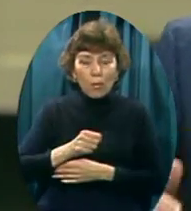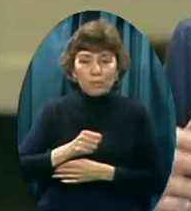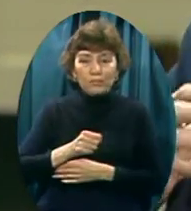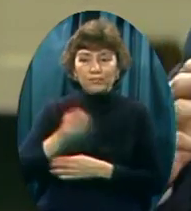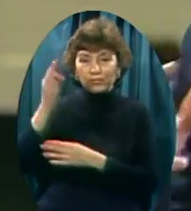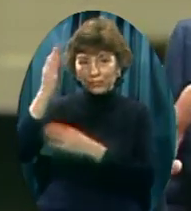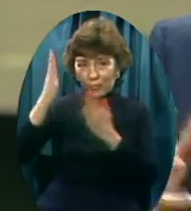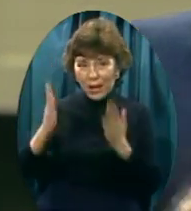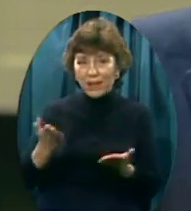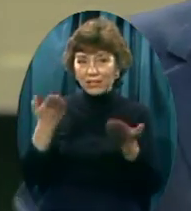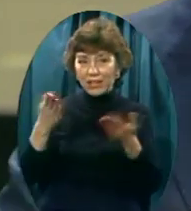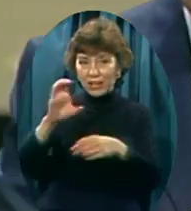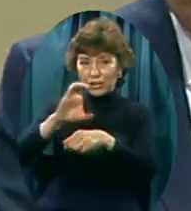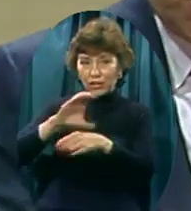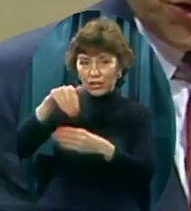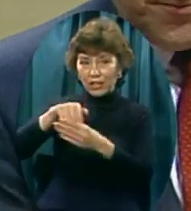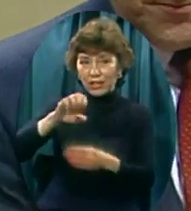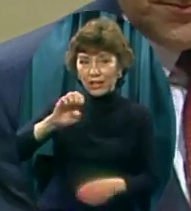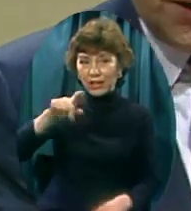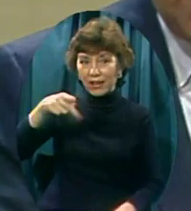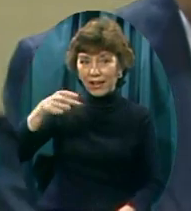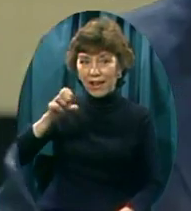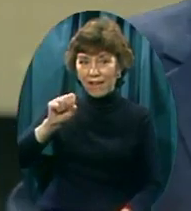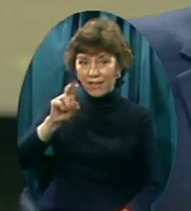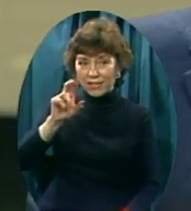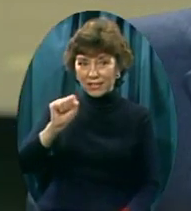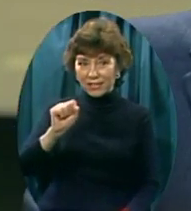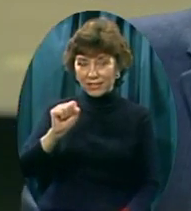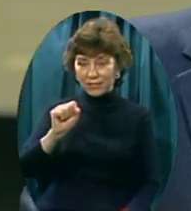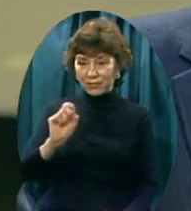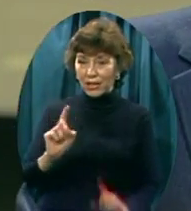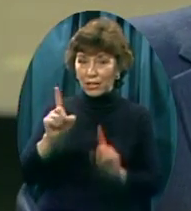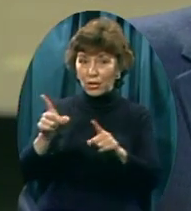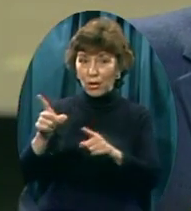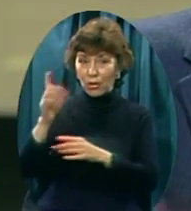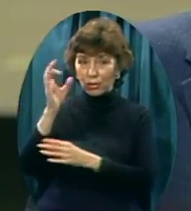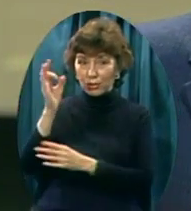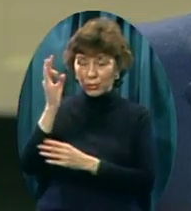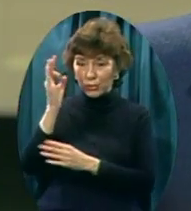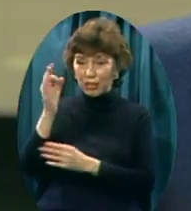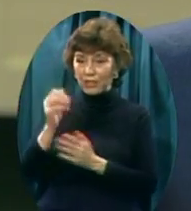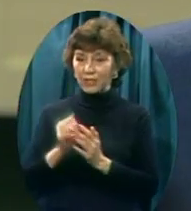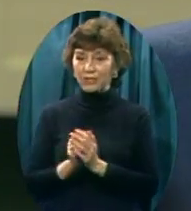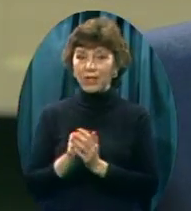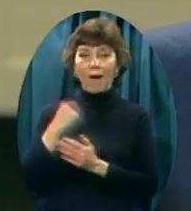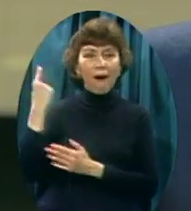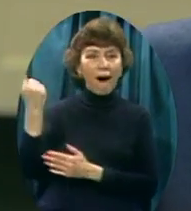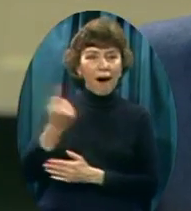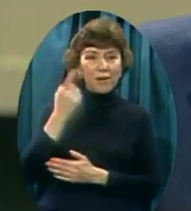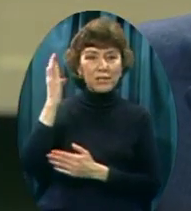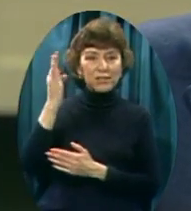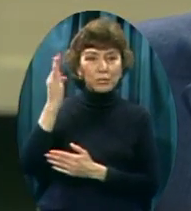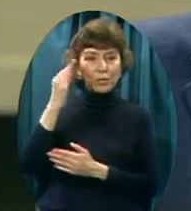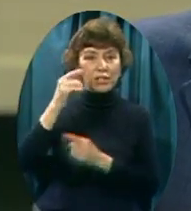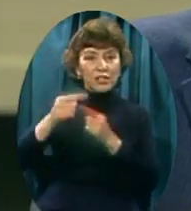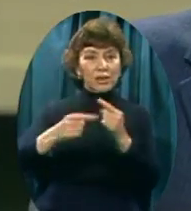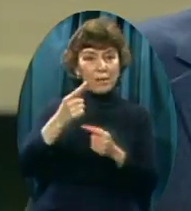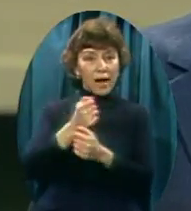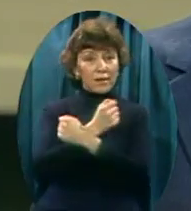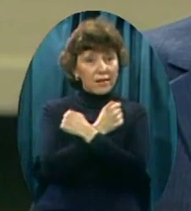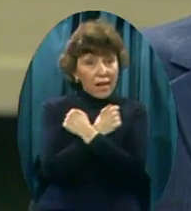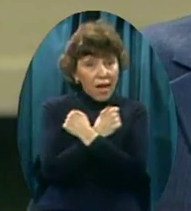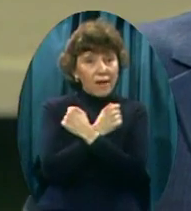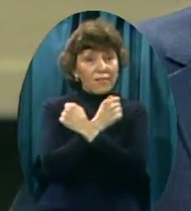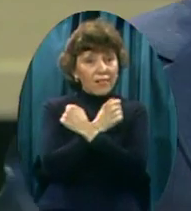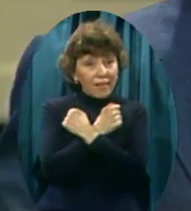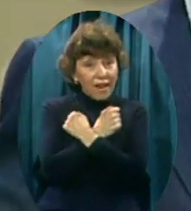Would make his way out To preach And when he got there He would always expound On the subject of love In